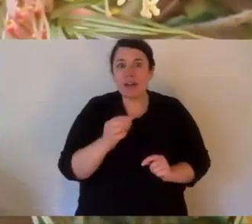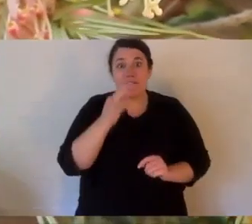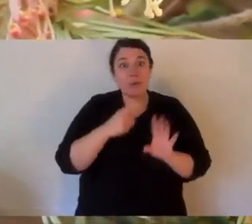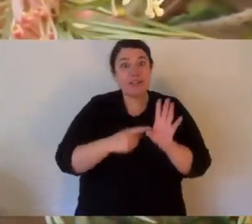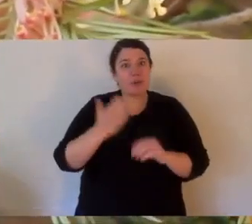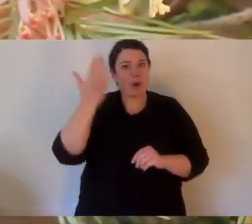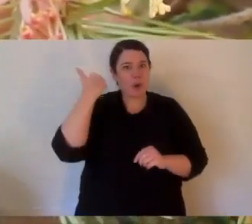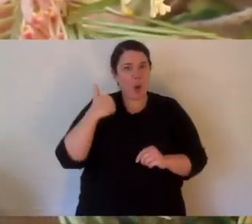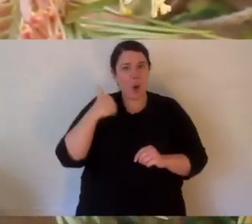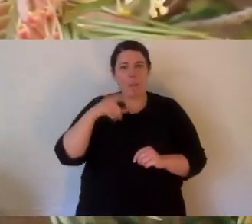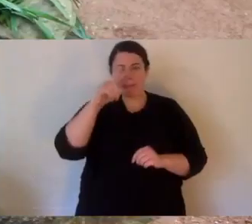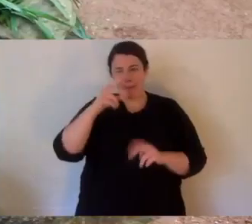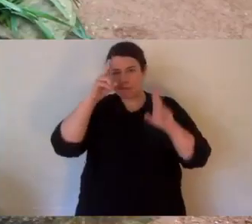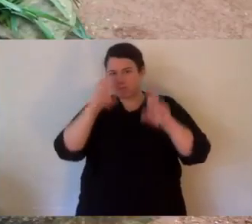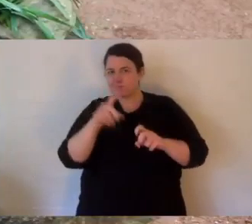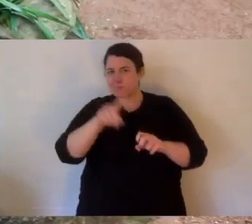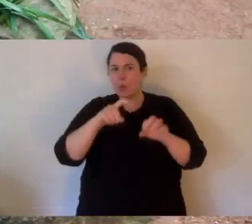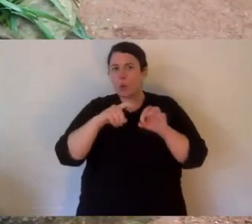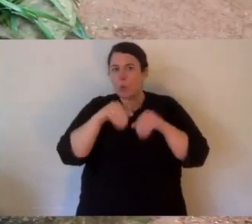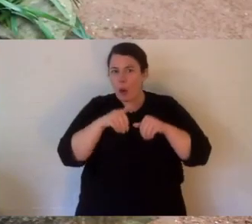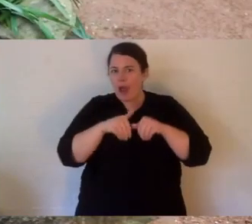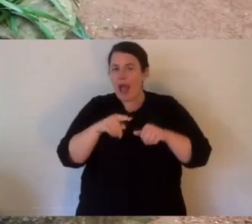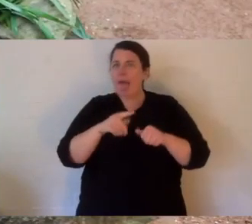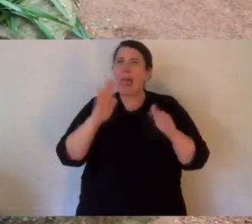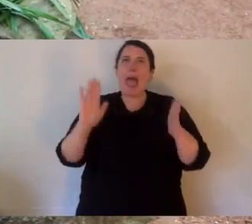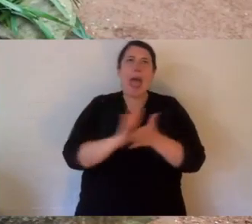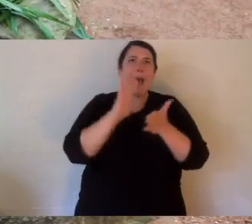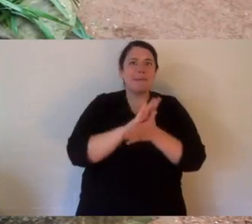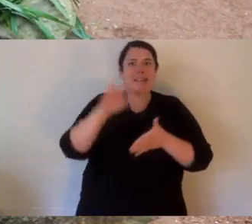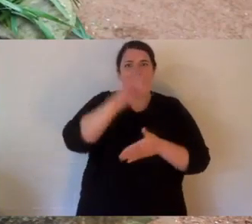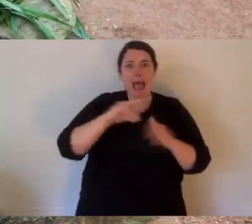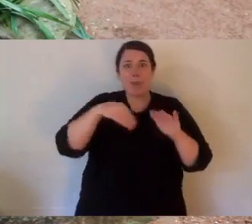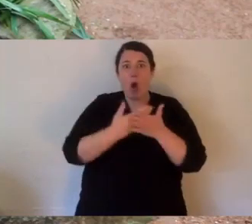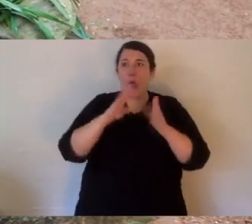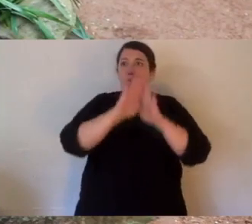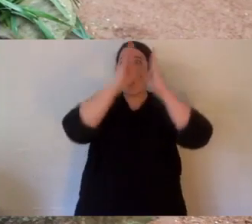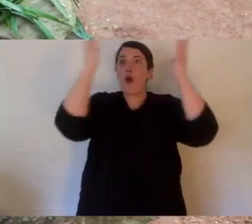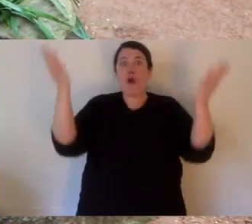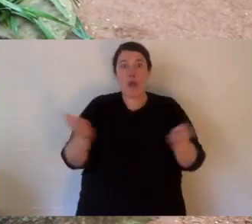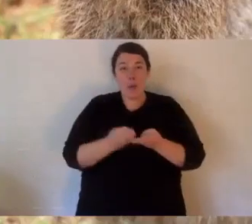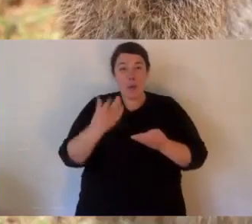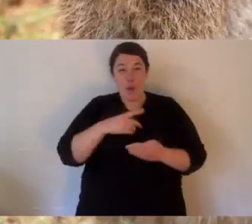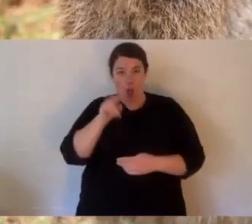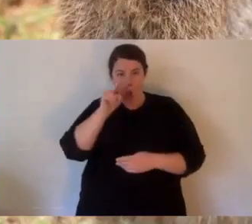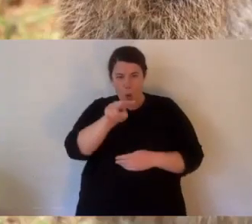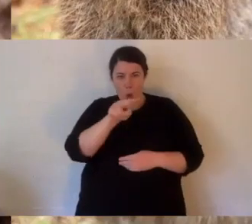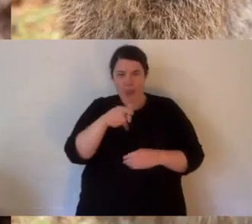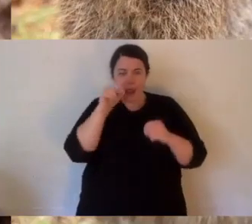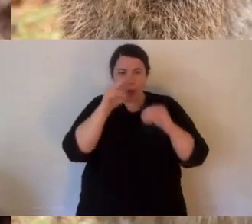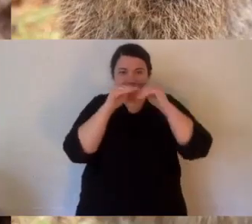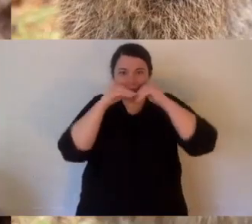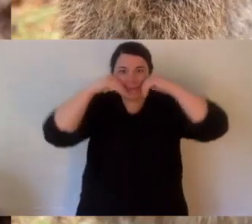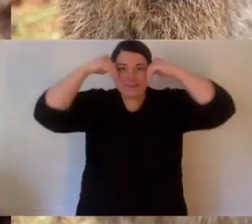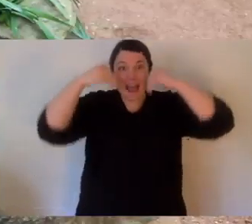right time of year. Now, here's a fun fact for you. A couple of years ago, quokkas were voted the happiest animal on